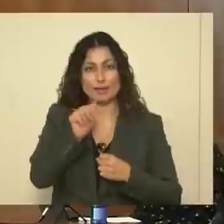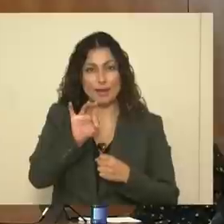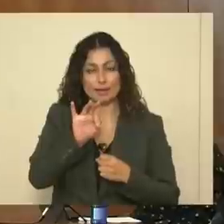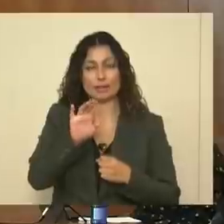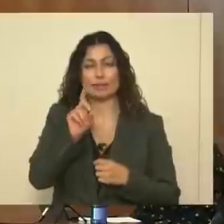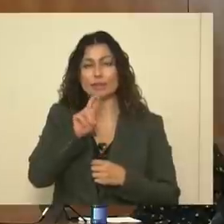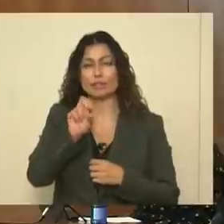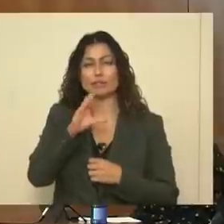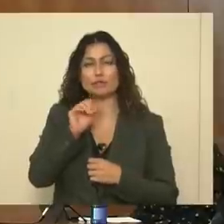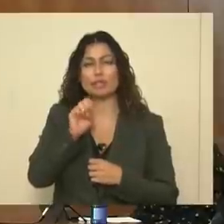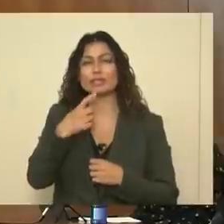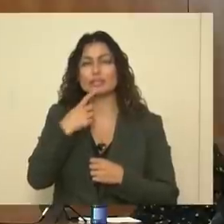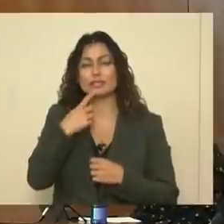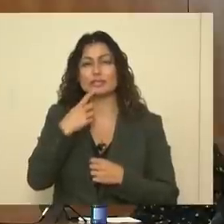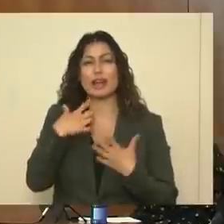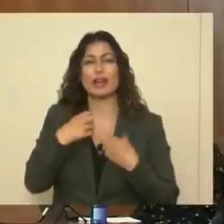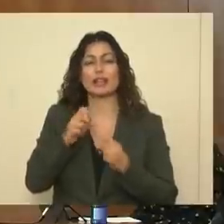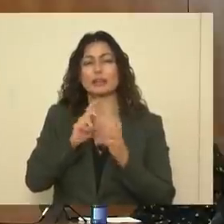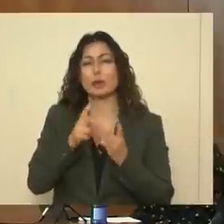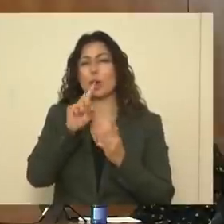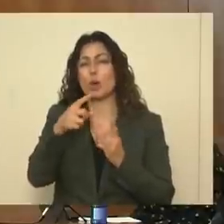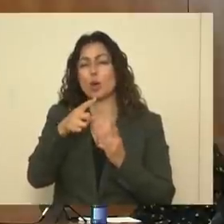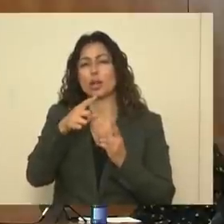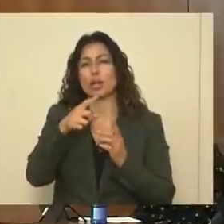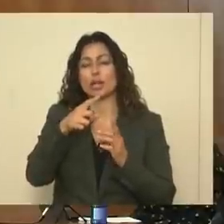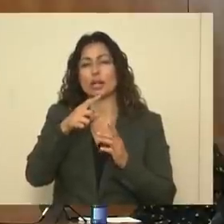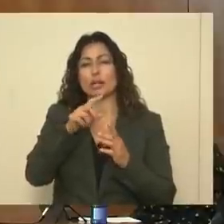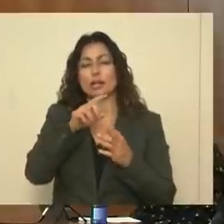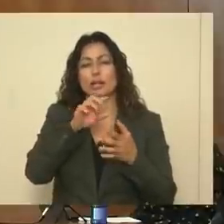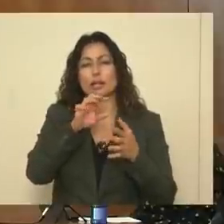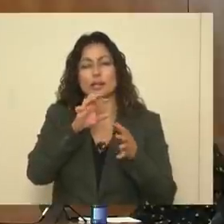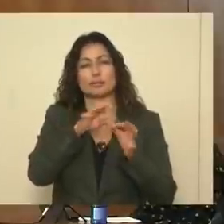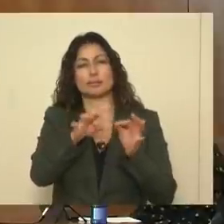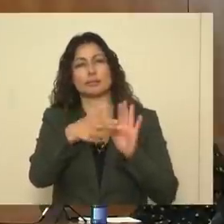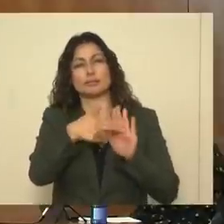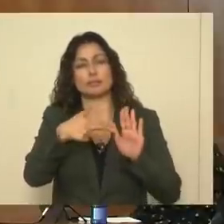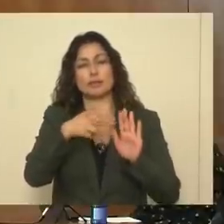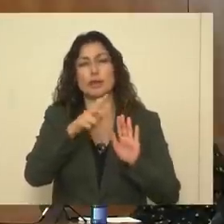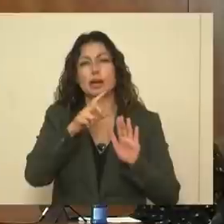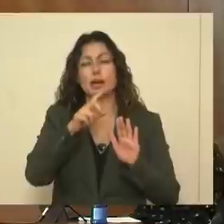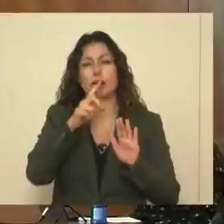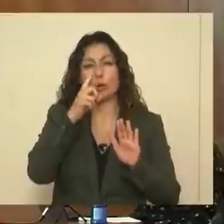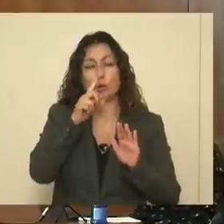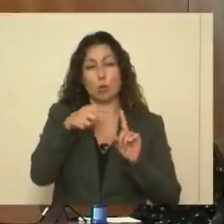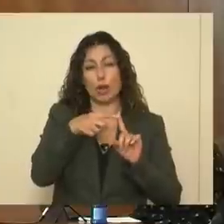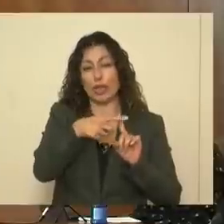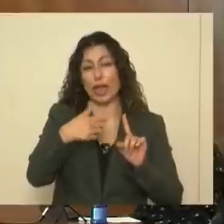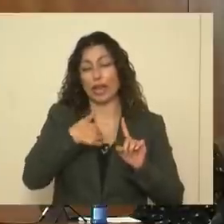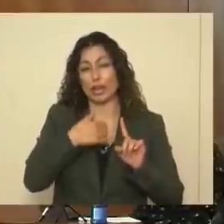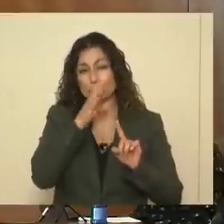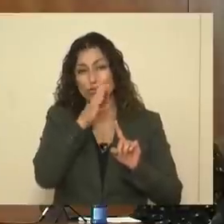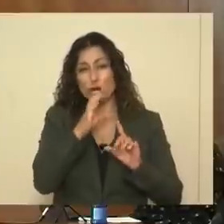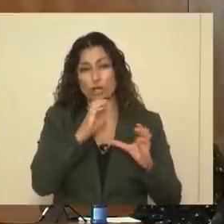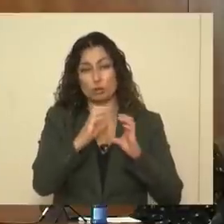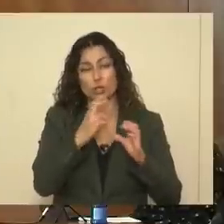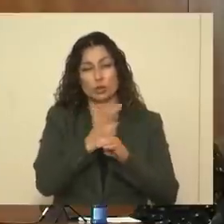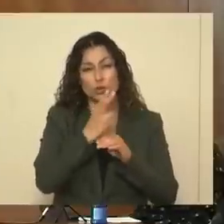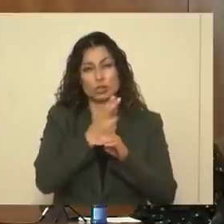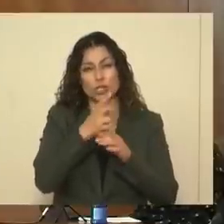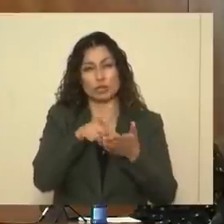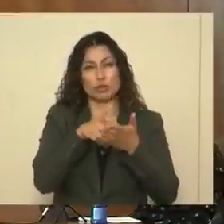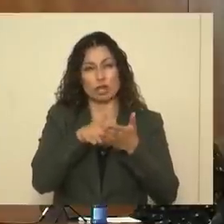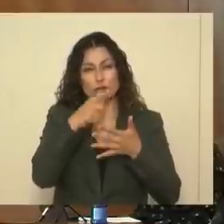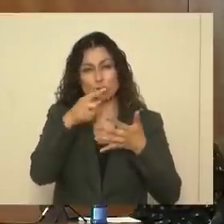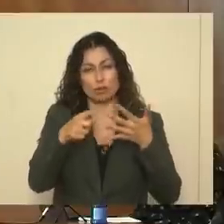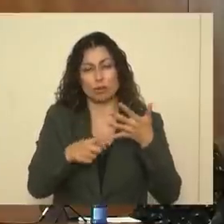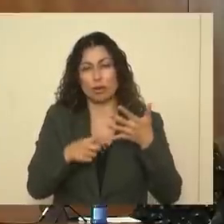has explained before the Health Department only designates cases as recovered when they've had direct communication using the criteria from